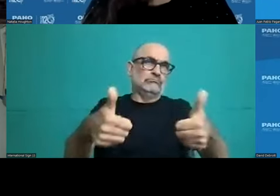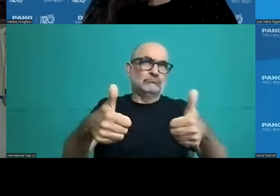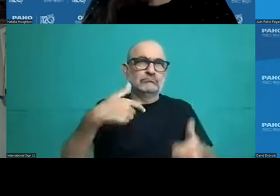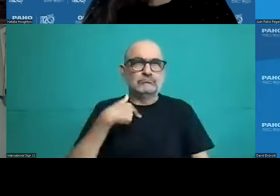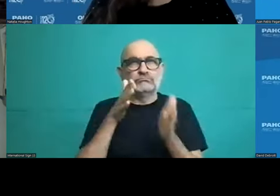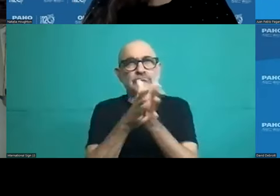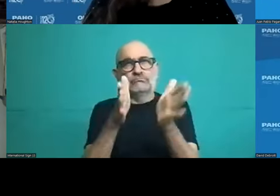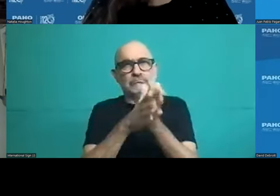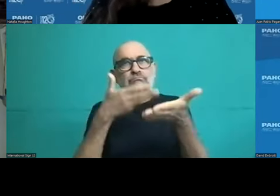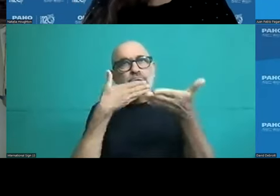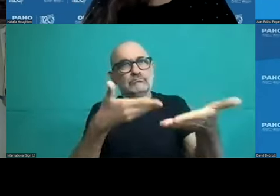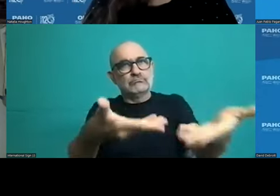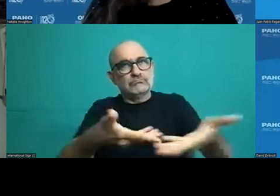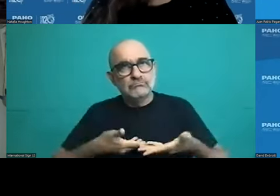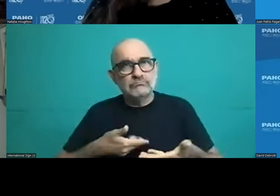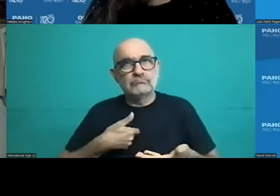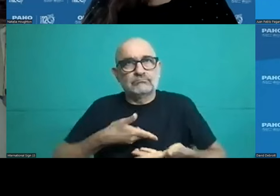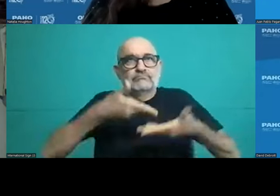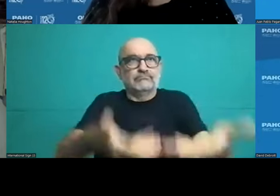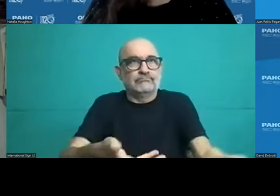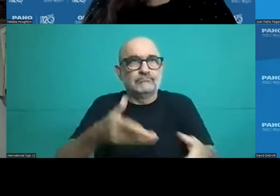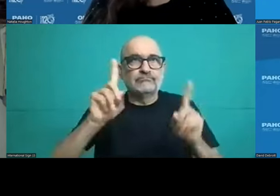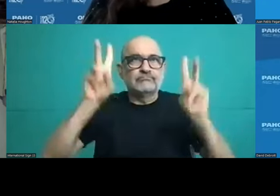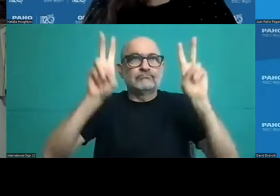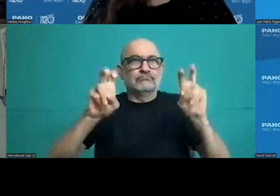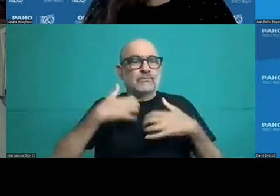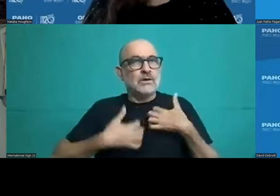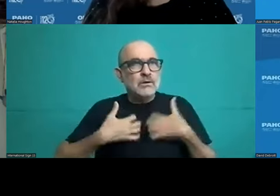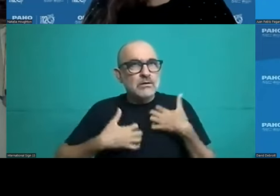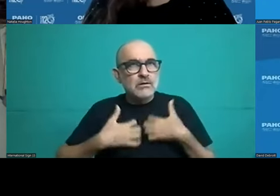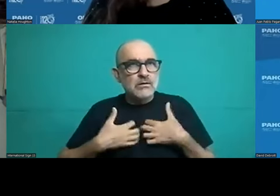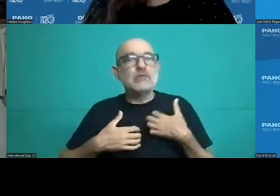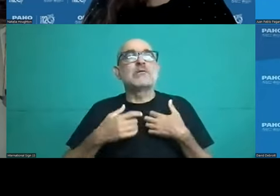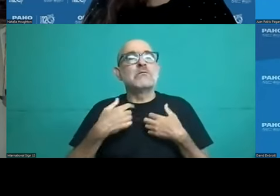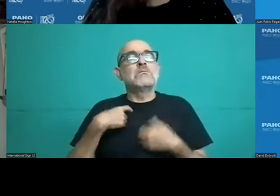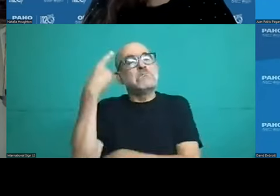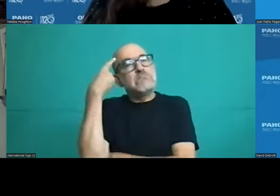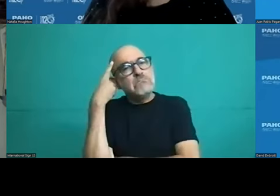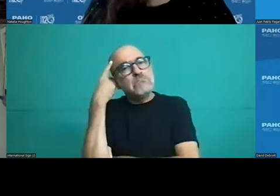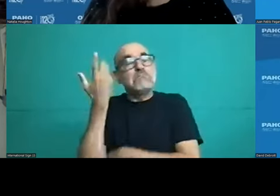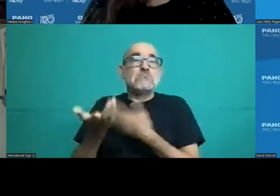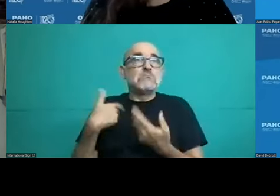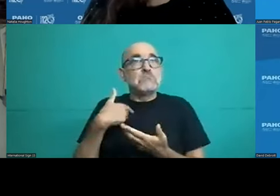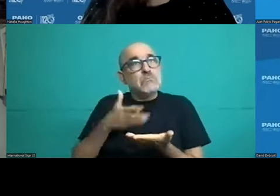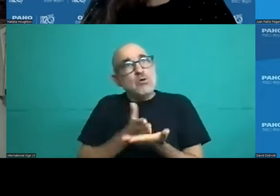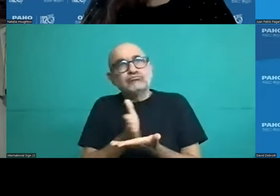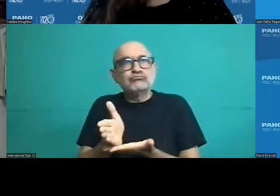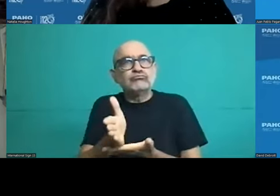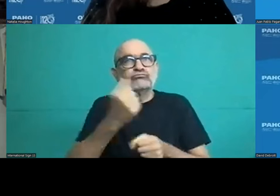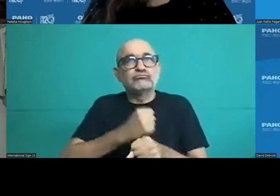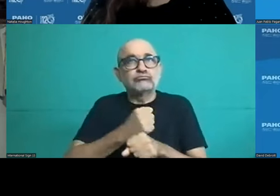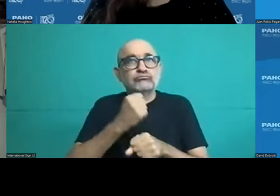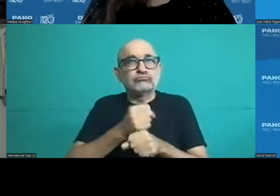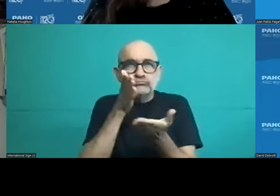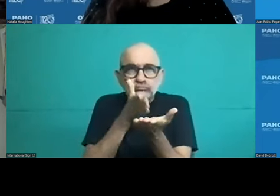to talk directly about the issues, because there is not that much time when you're talking about regulatory issues,